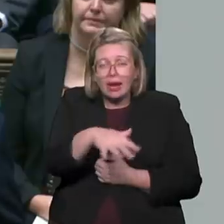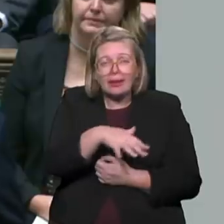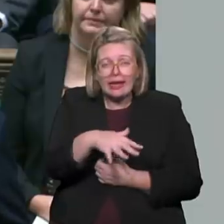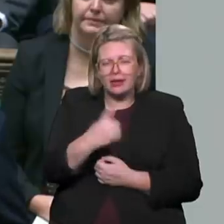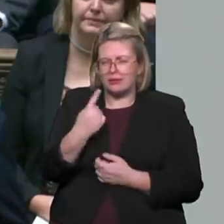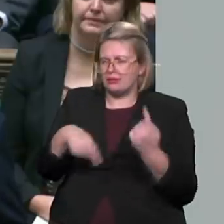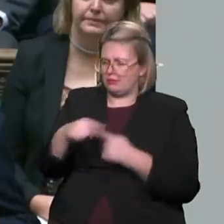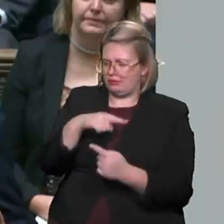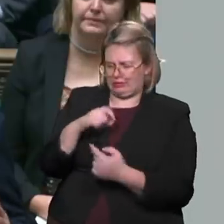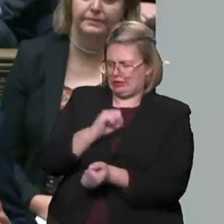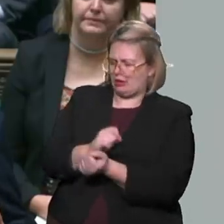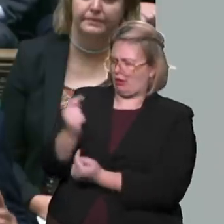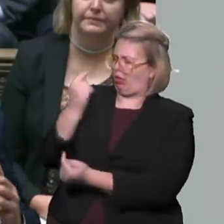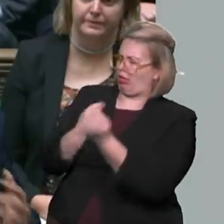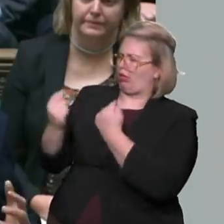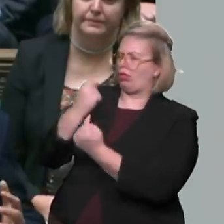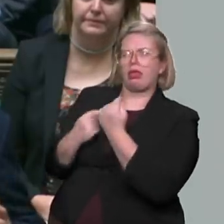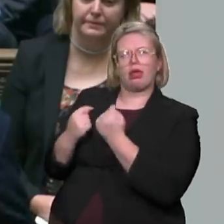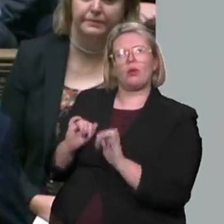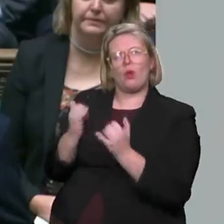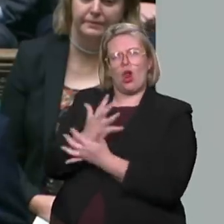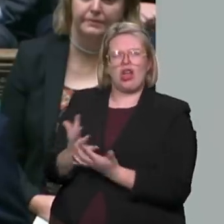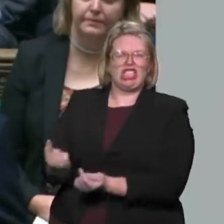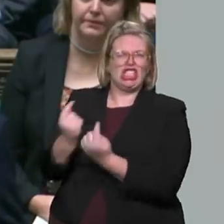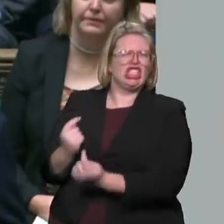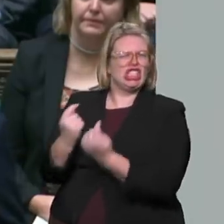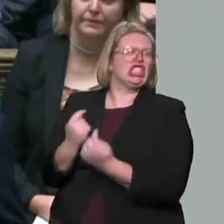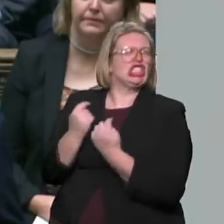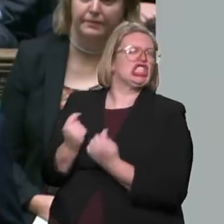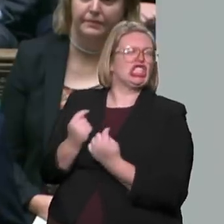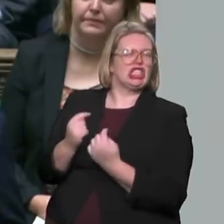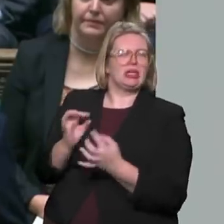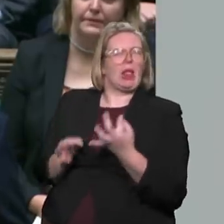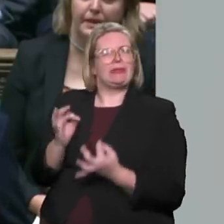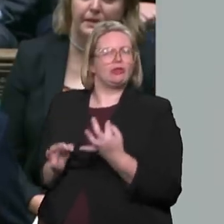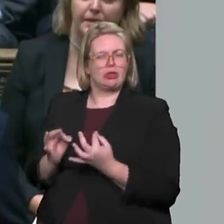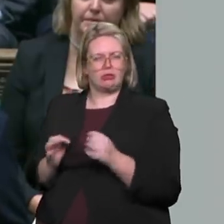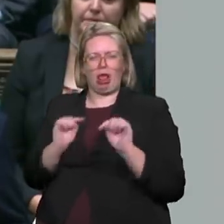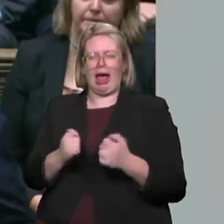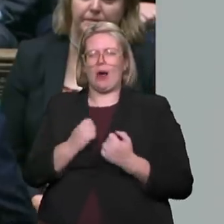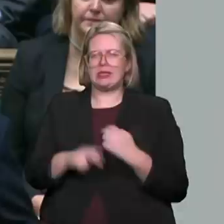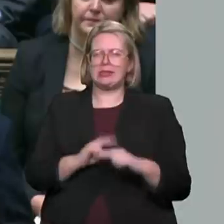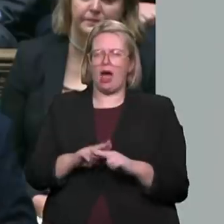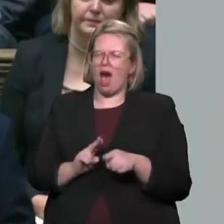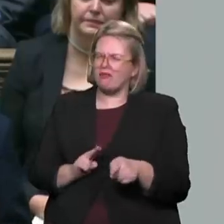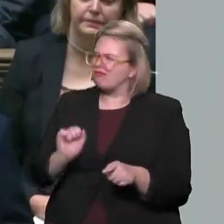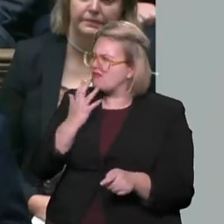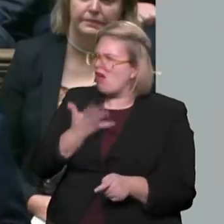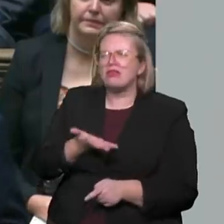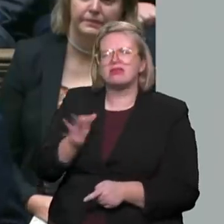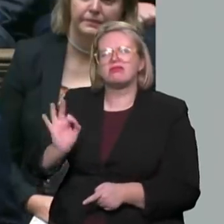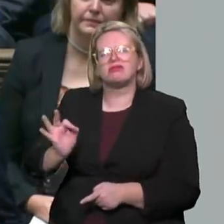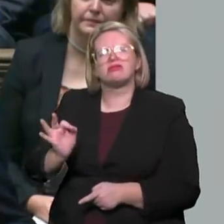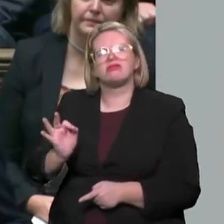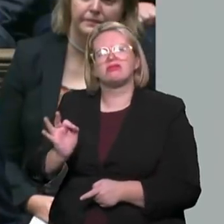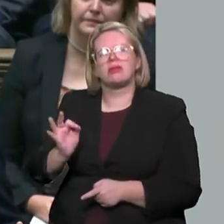caught up in this vicious cycle of venom and abuse that is directed towards us. Would my right hon. Friend the